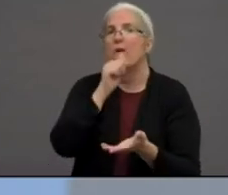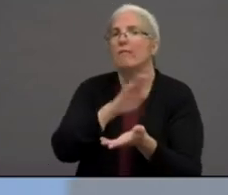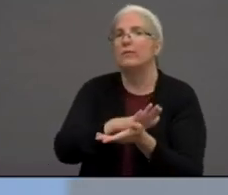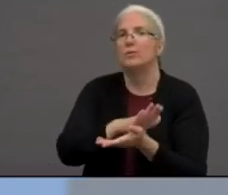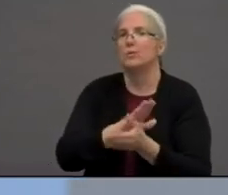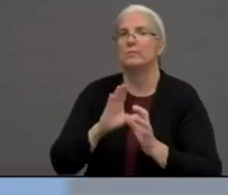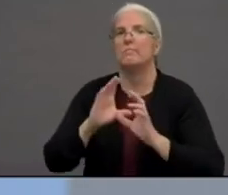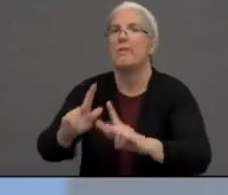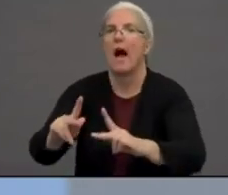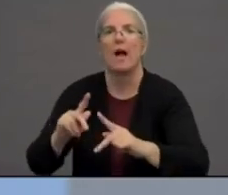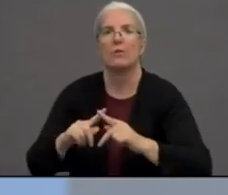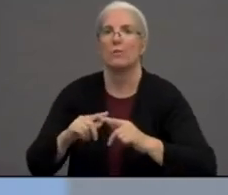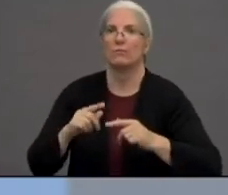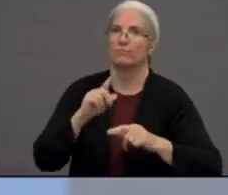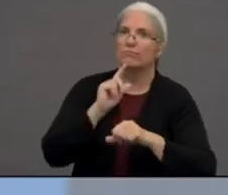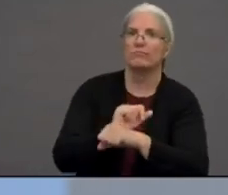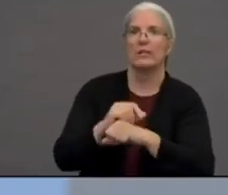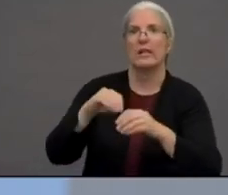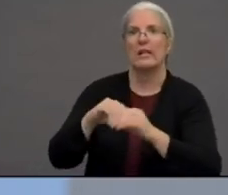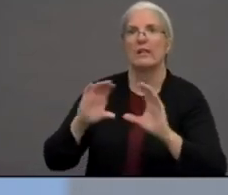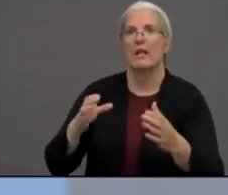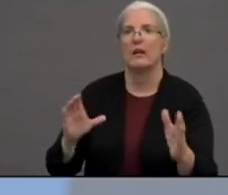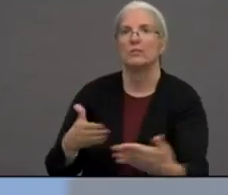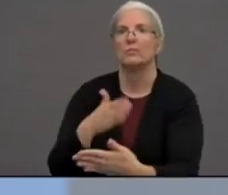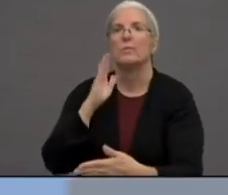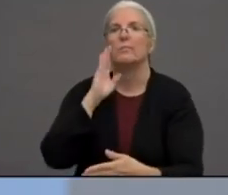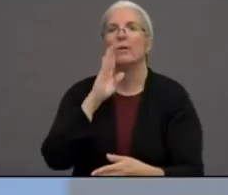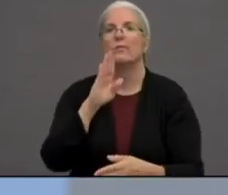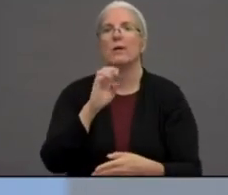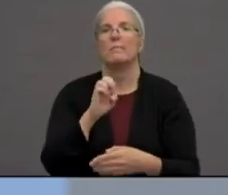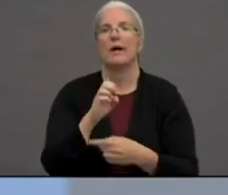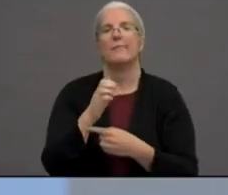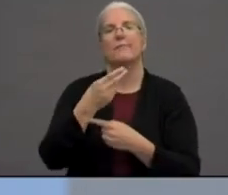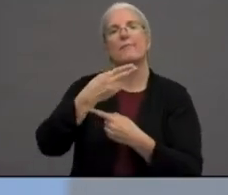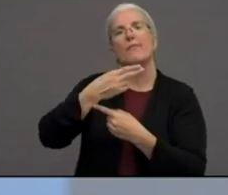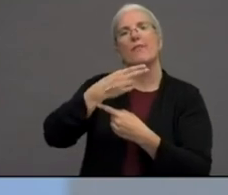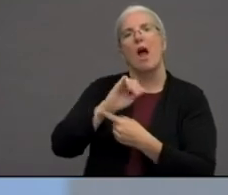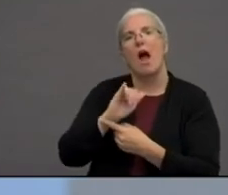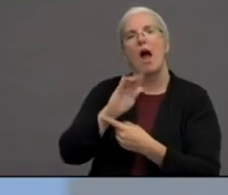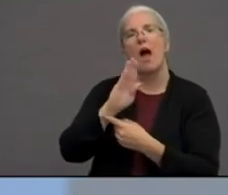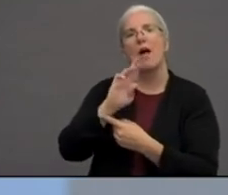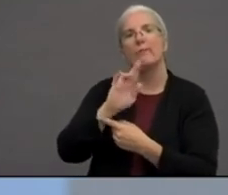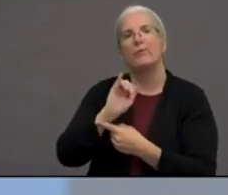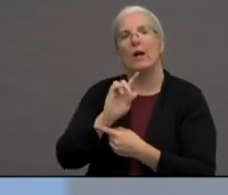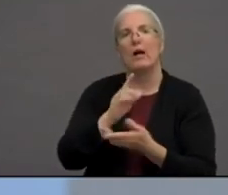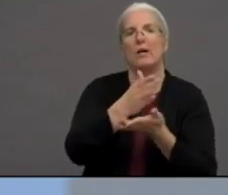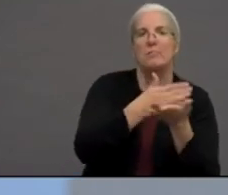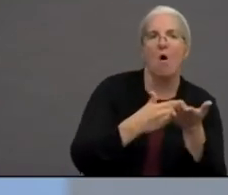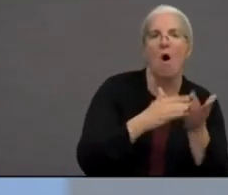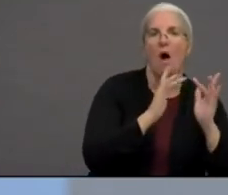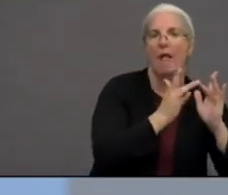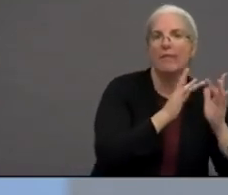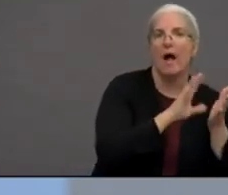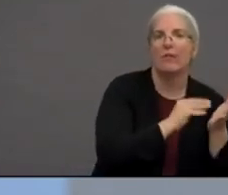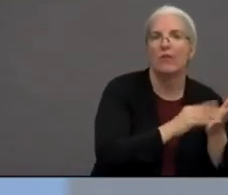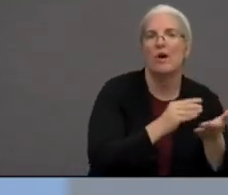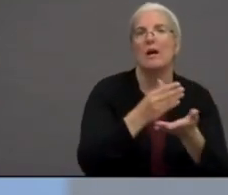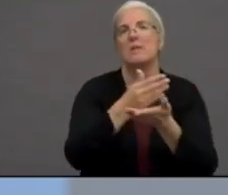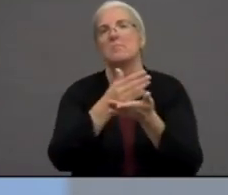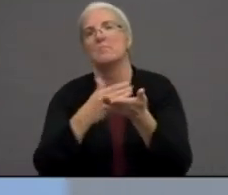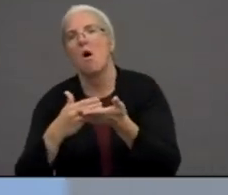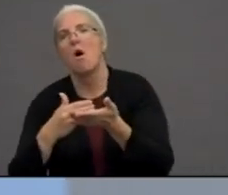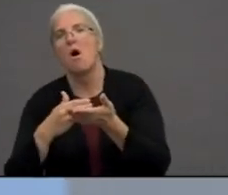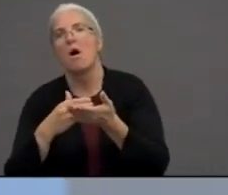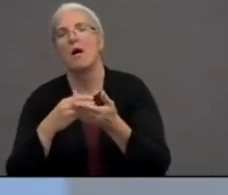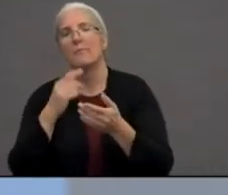There's going to be a hybrid of online learning and staggered attendance. And so I would check in for that individual who